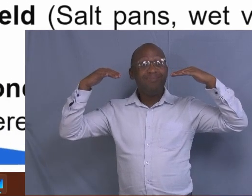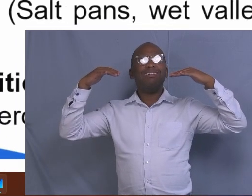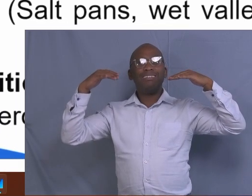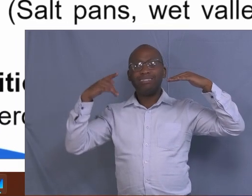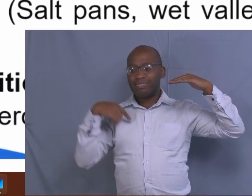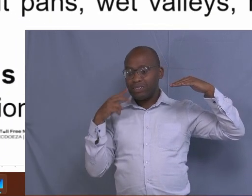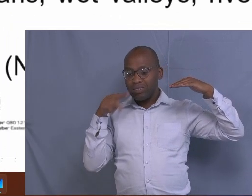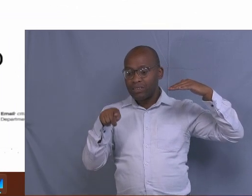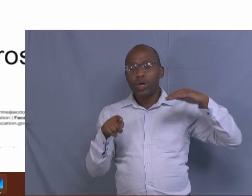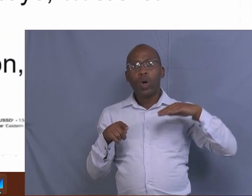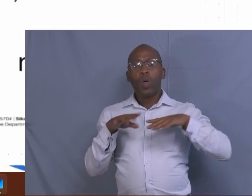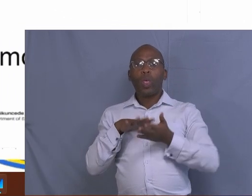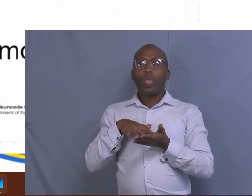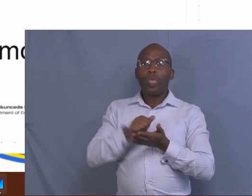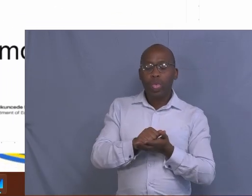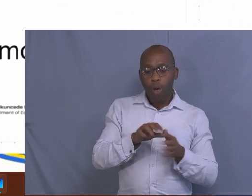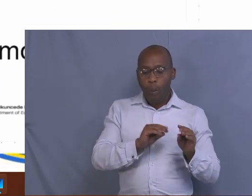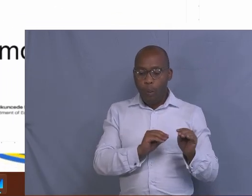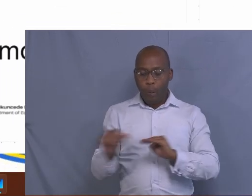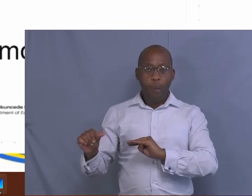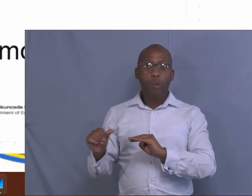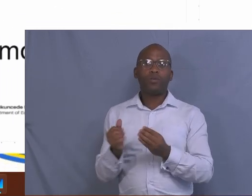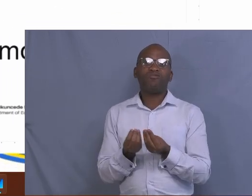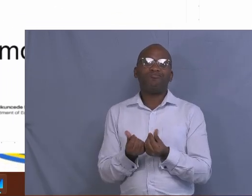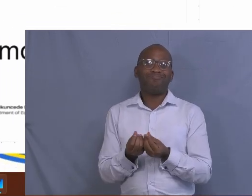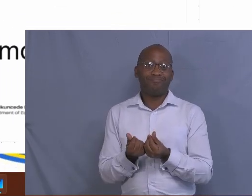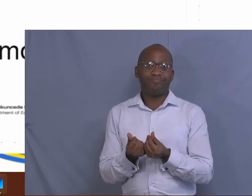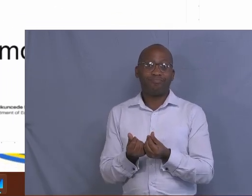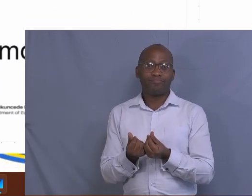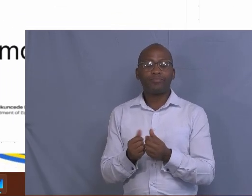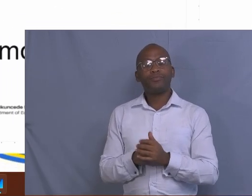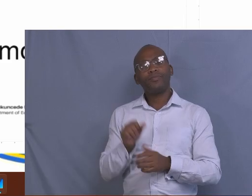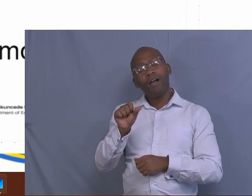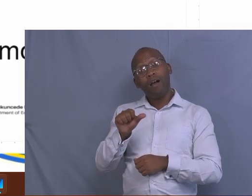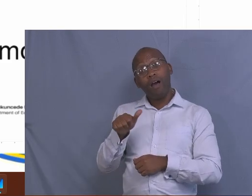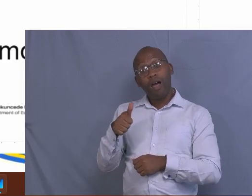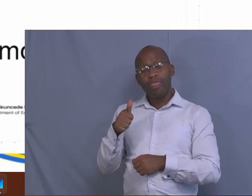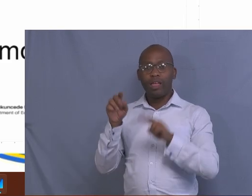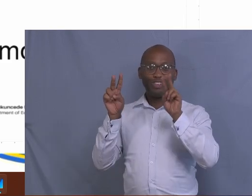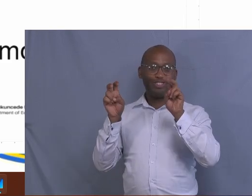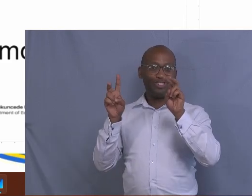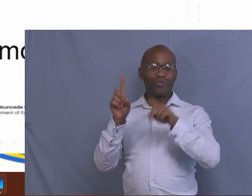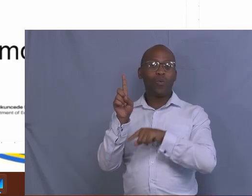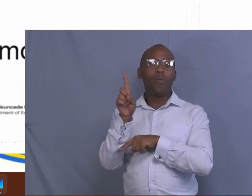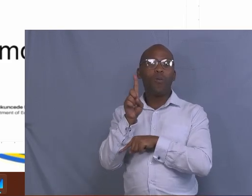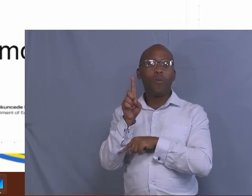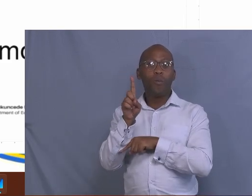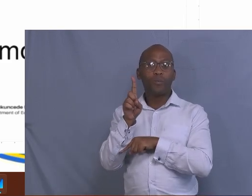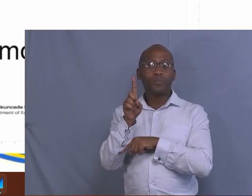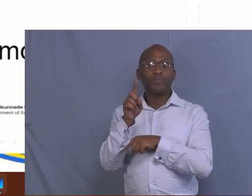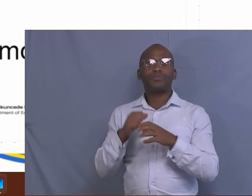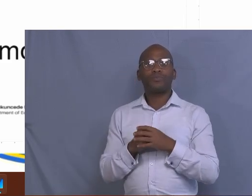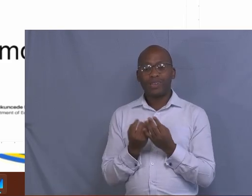Let's move to another aspect under the wild grazing. There are classification of pastures.